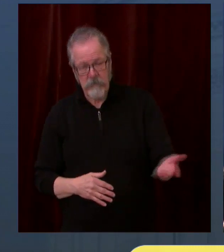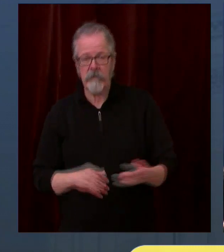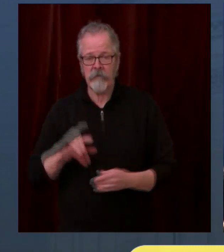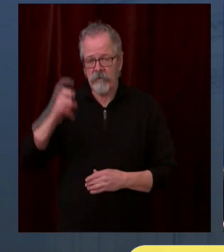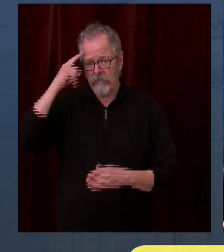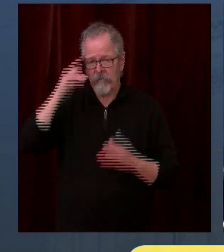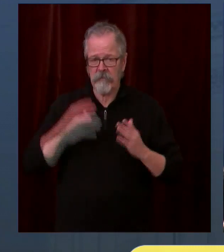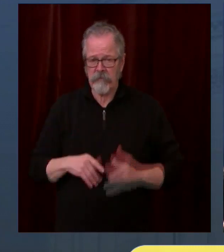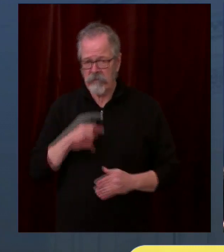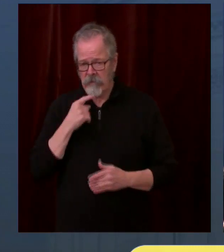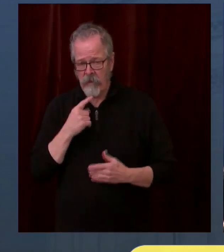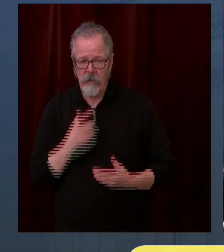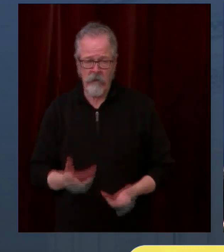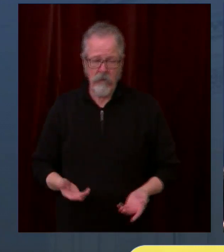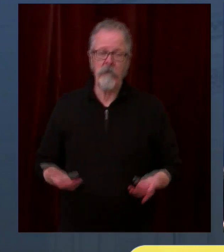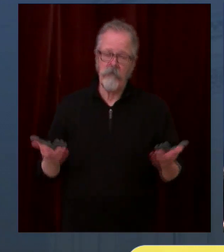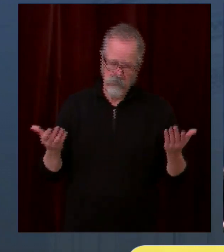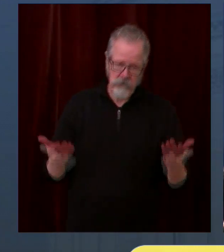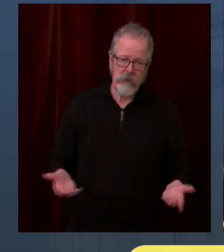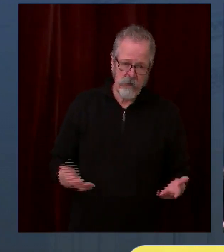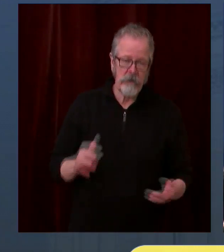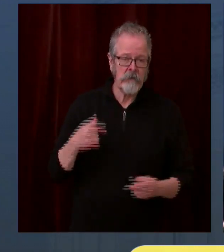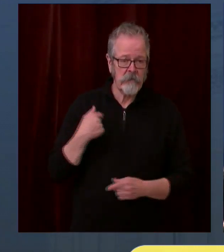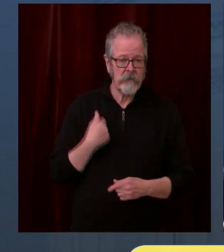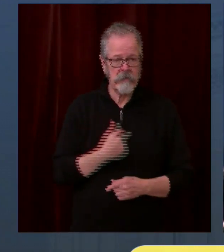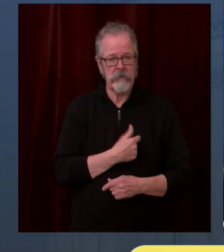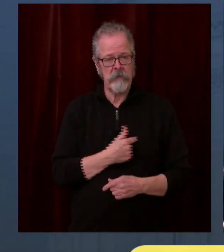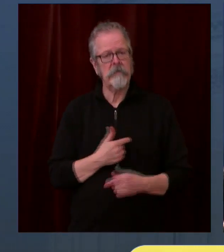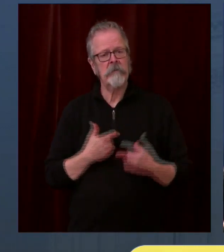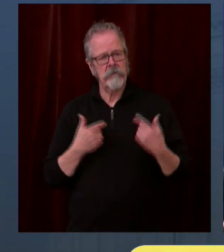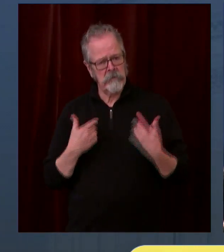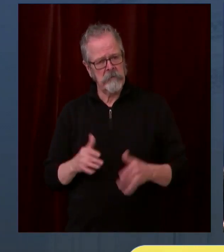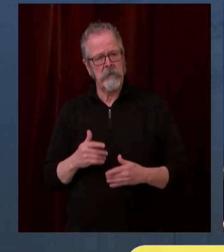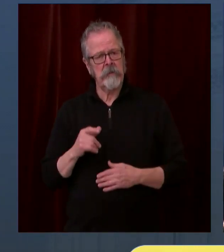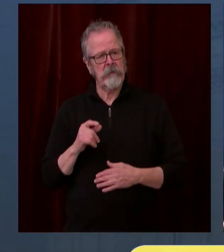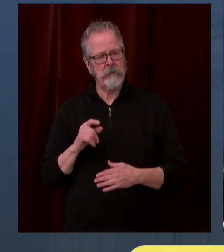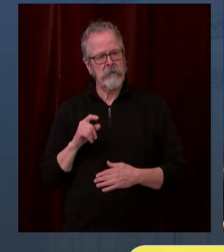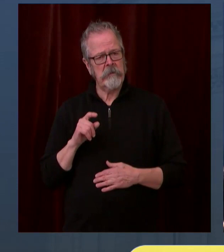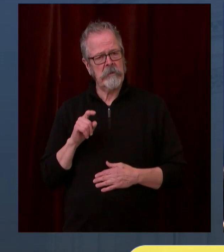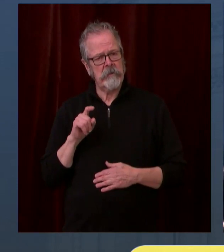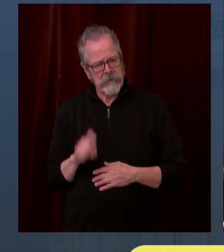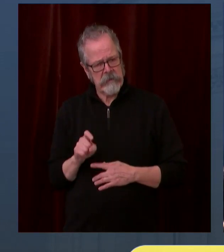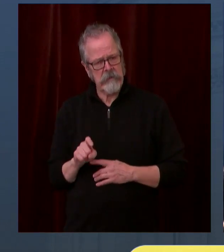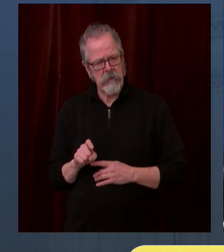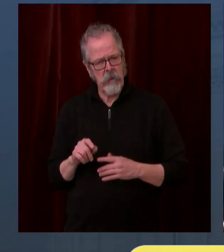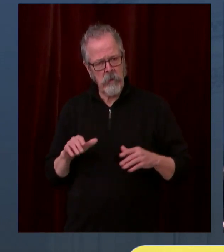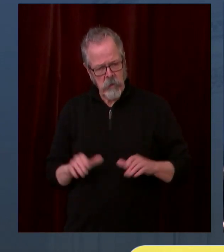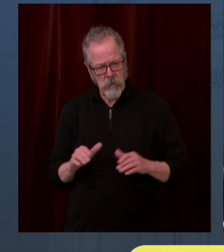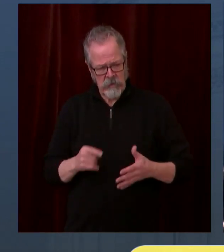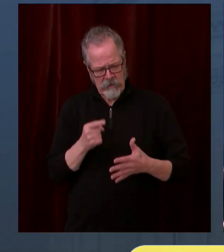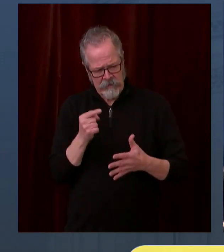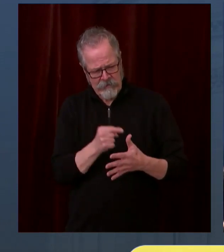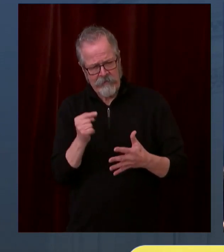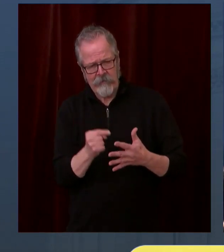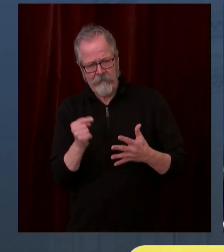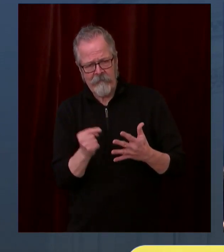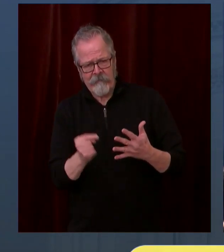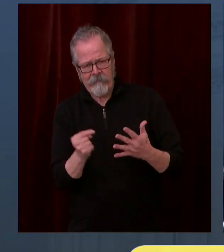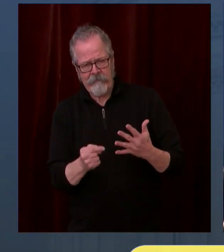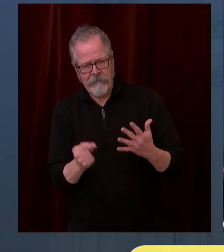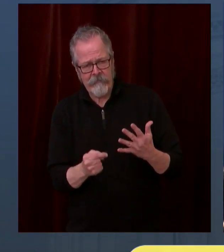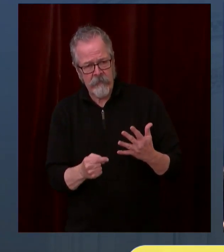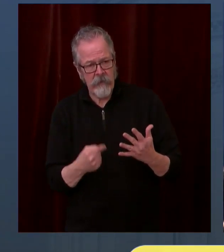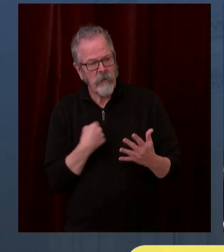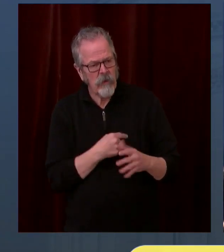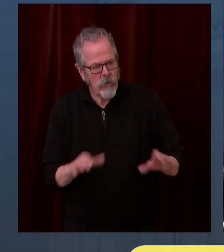so just let me go through this. We believe that we need to expand the universe of Washingtonians that are eligible for the vaccine because